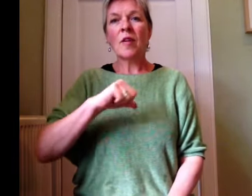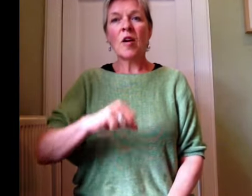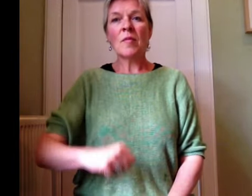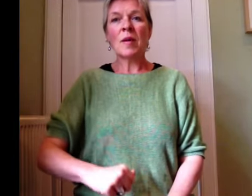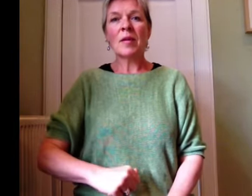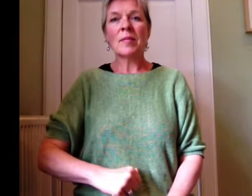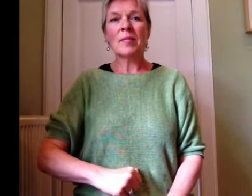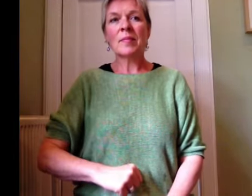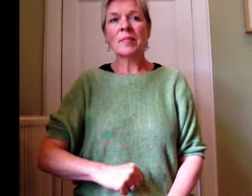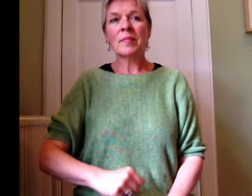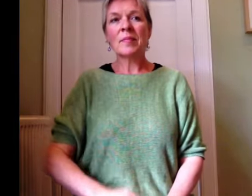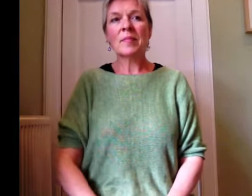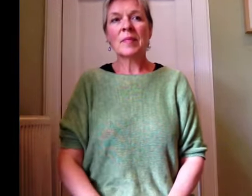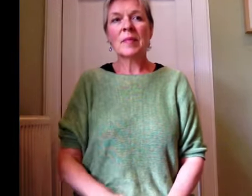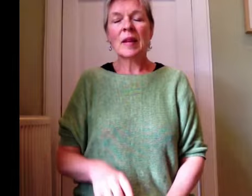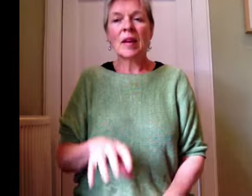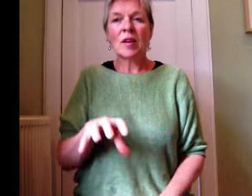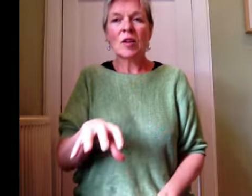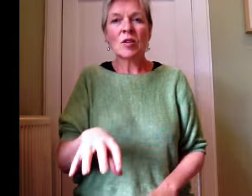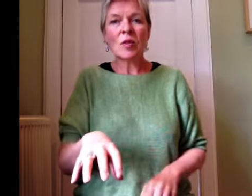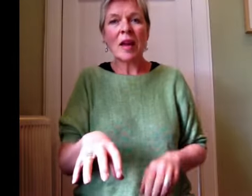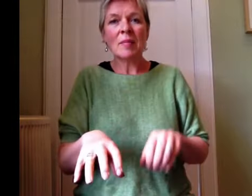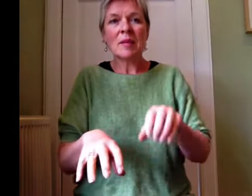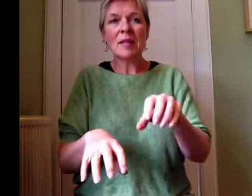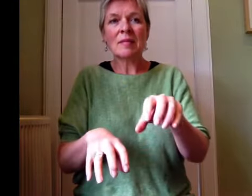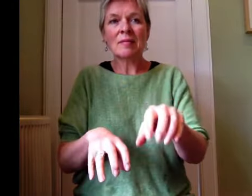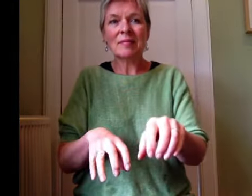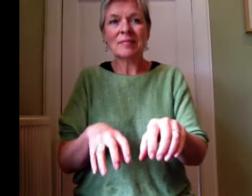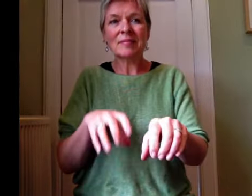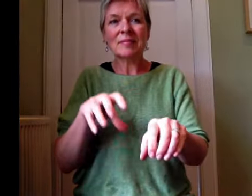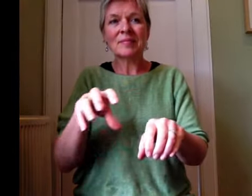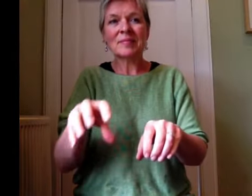Farmer. Crypt.